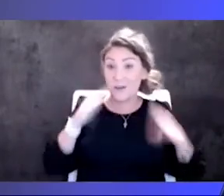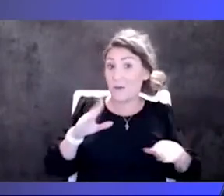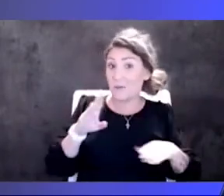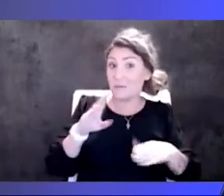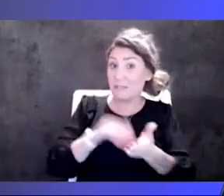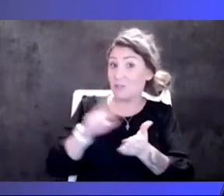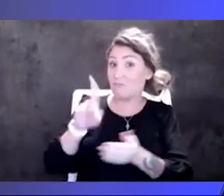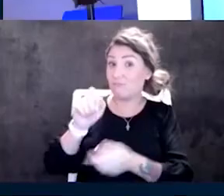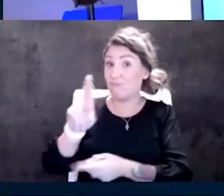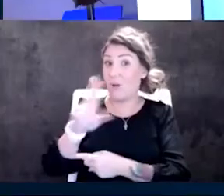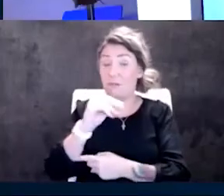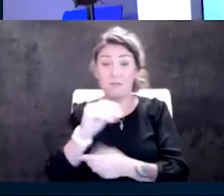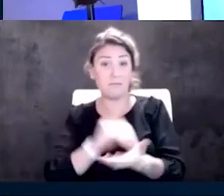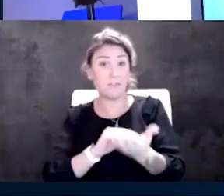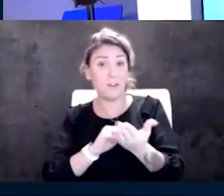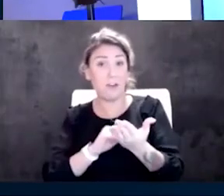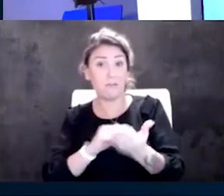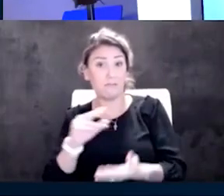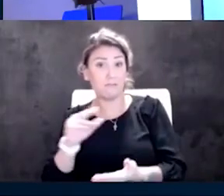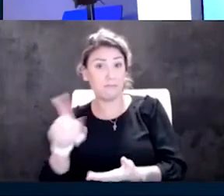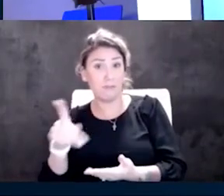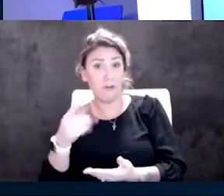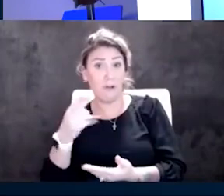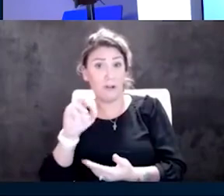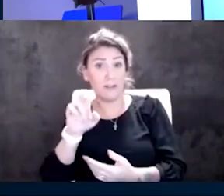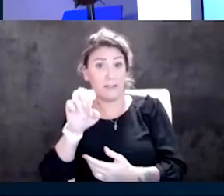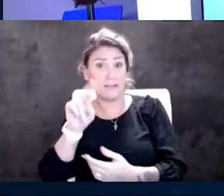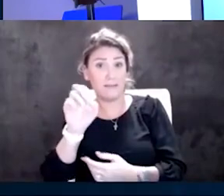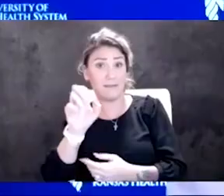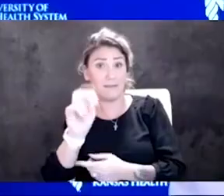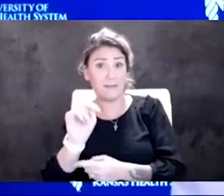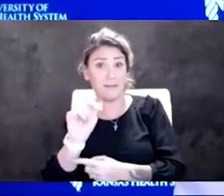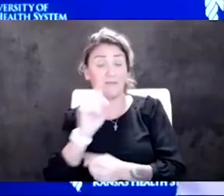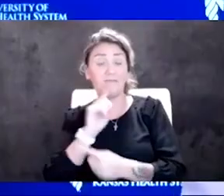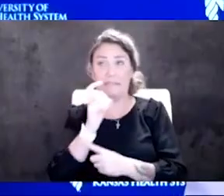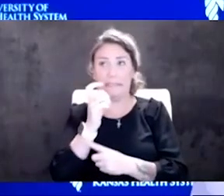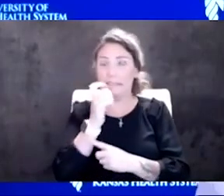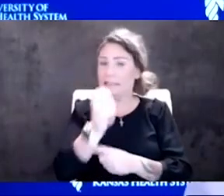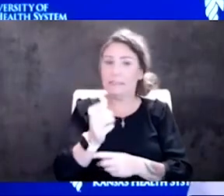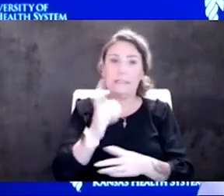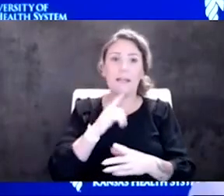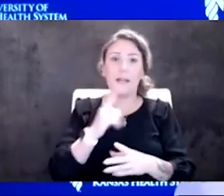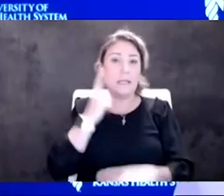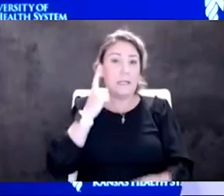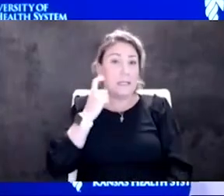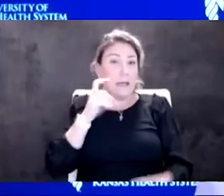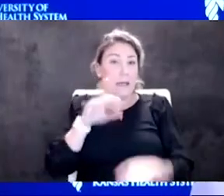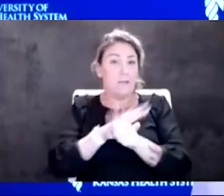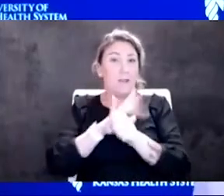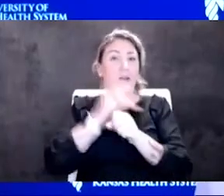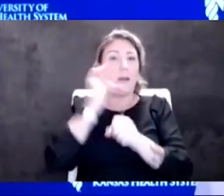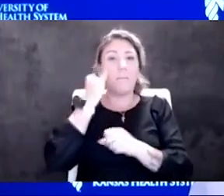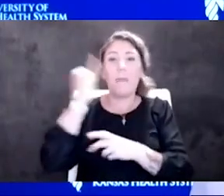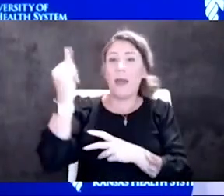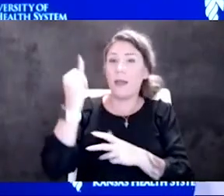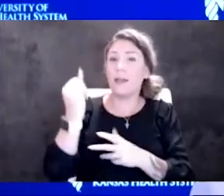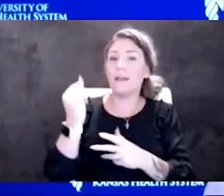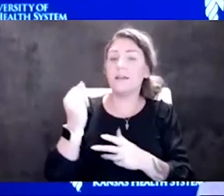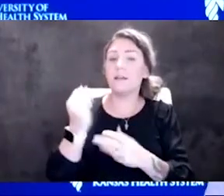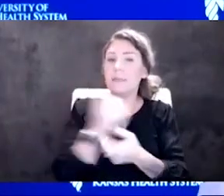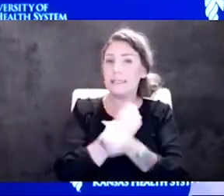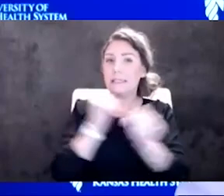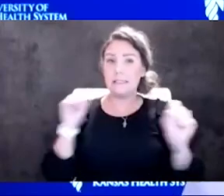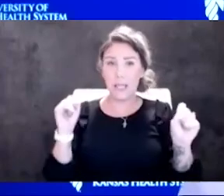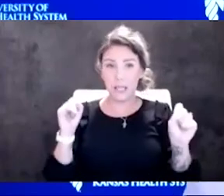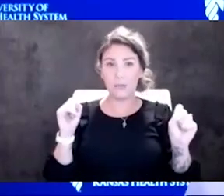any more insight on that. I don't have any insight. I'm just full speculation here. I imagine it is going to be safe. And then